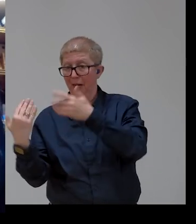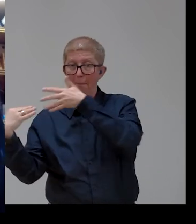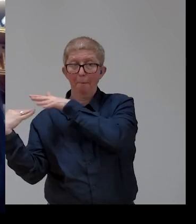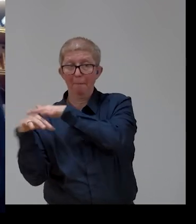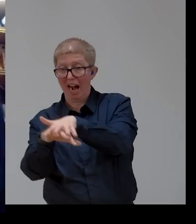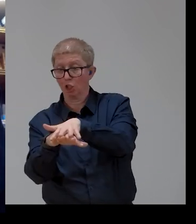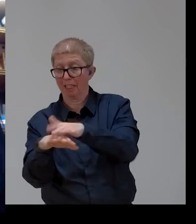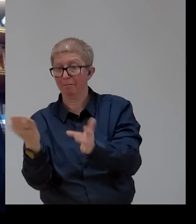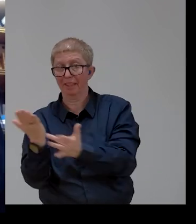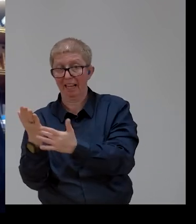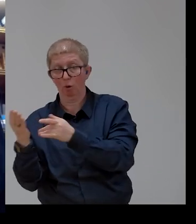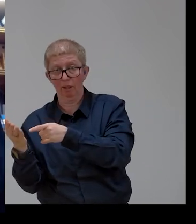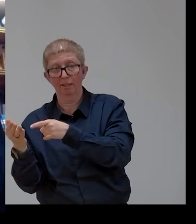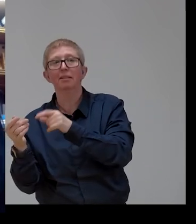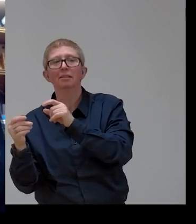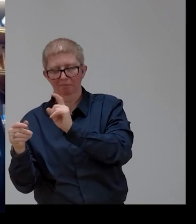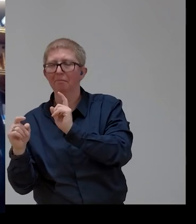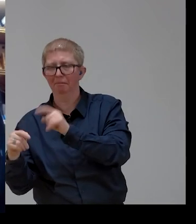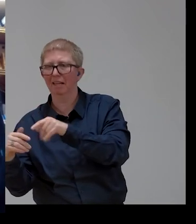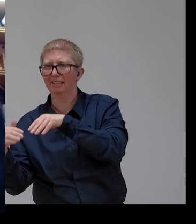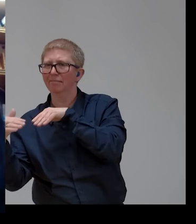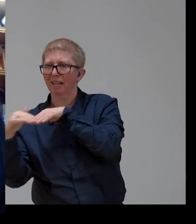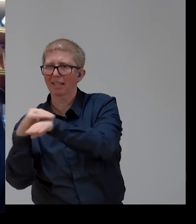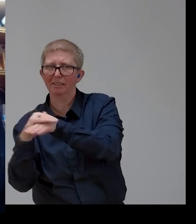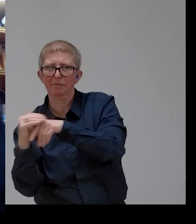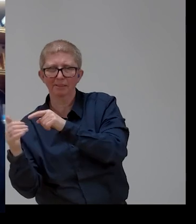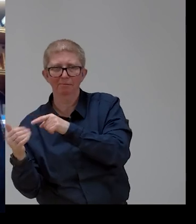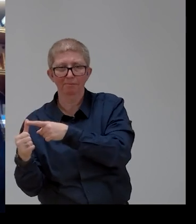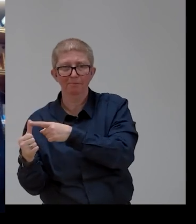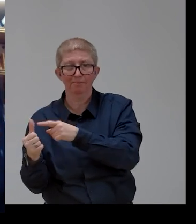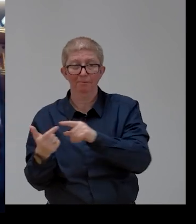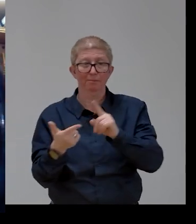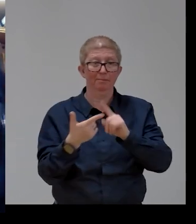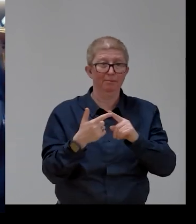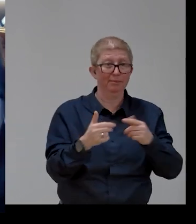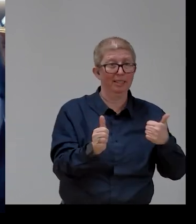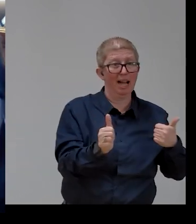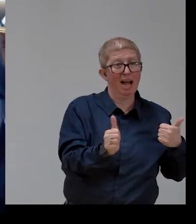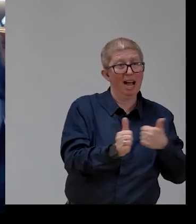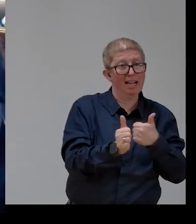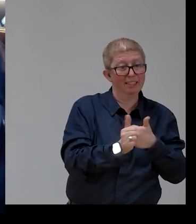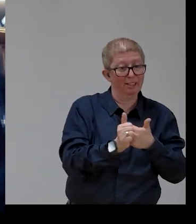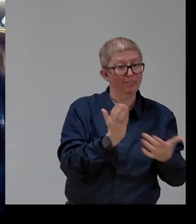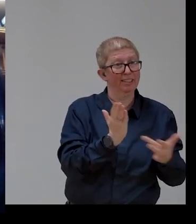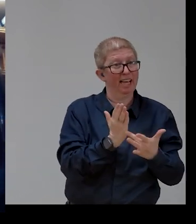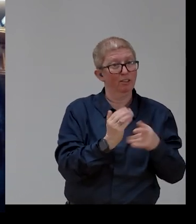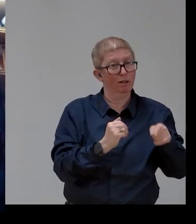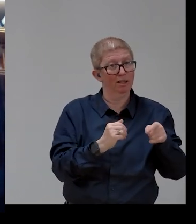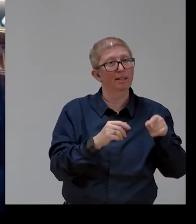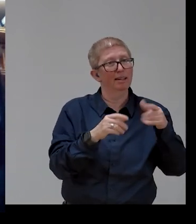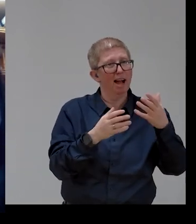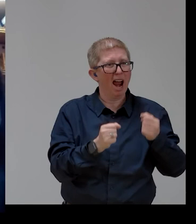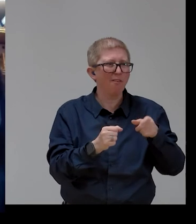accessible, and assistive technologies that are, per definition, targeted to persons with disabilities.